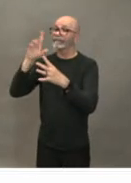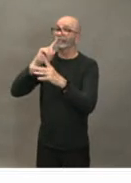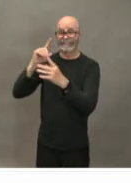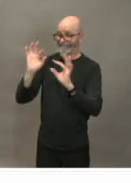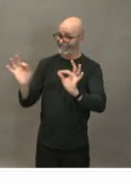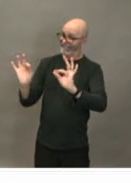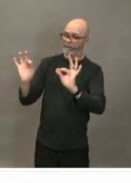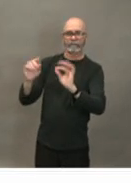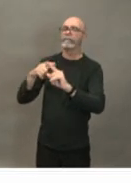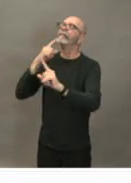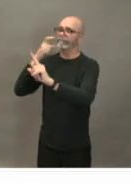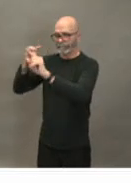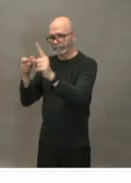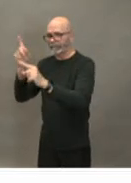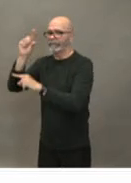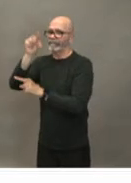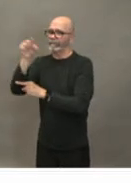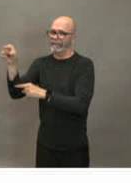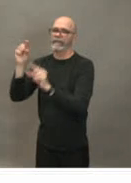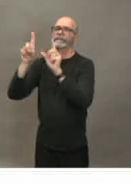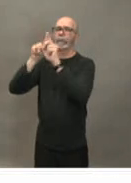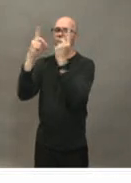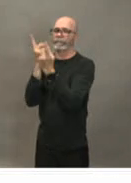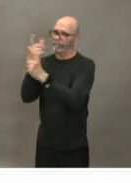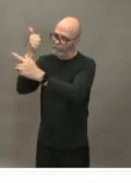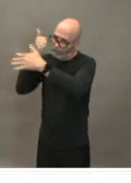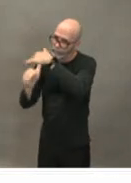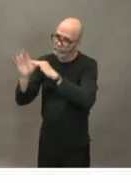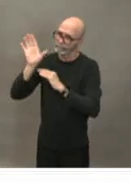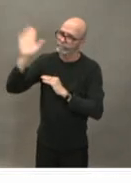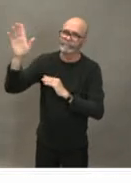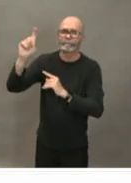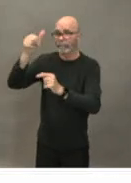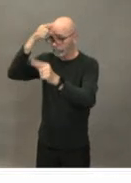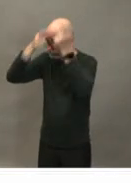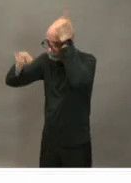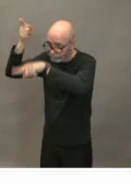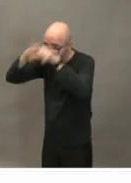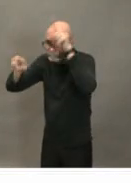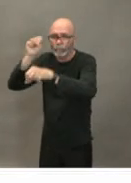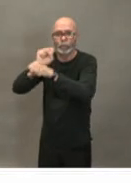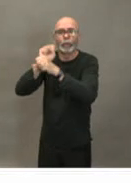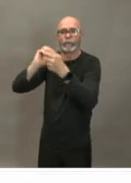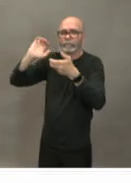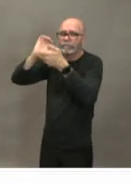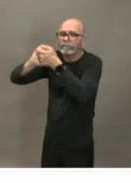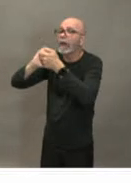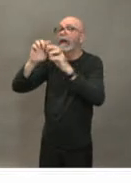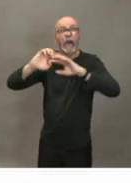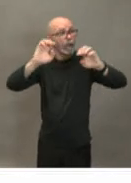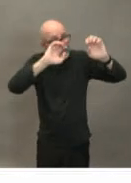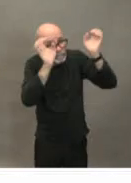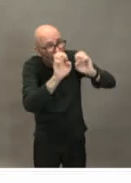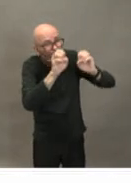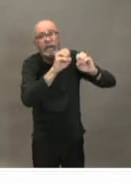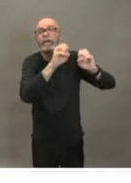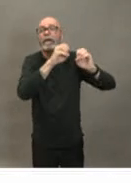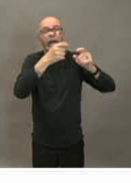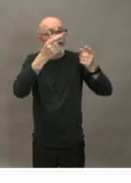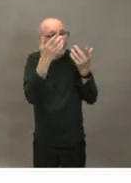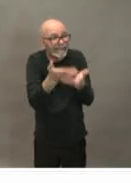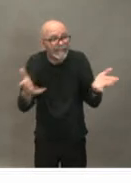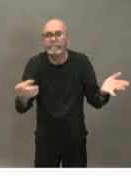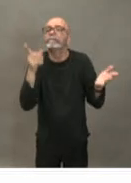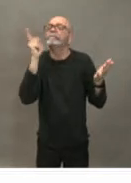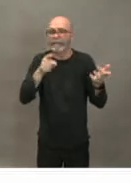government in this and then through our colleagues in the emergency measures office starting to engage in other non-health